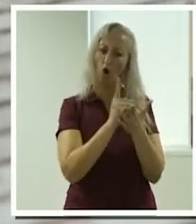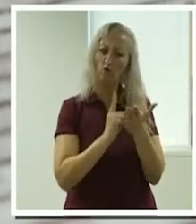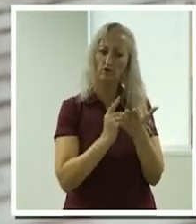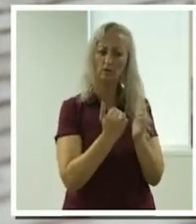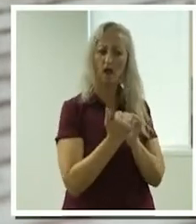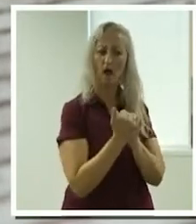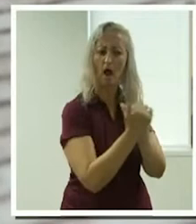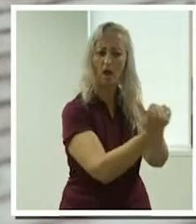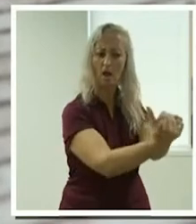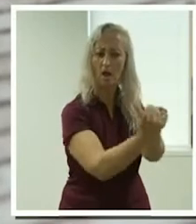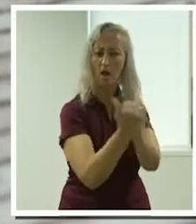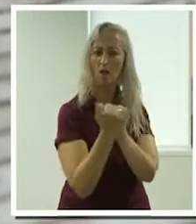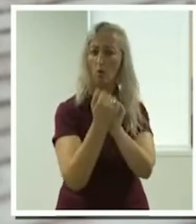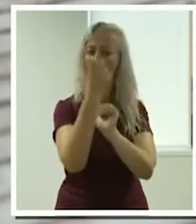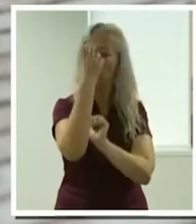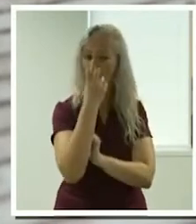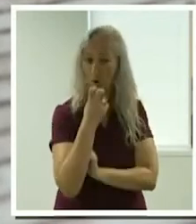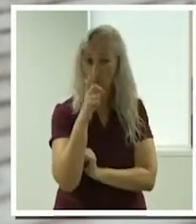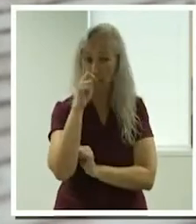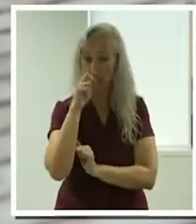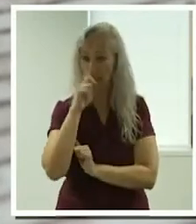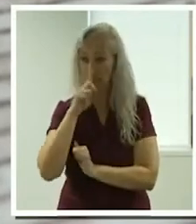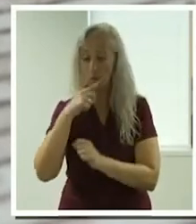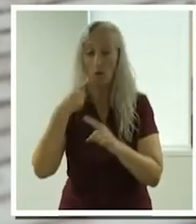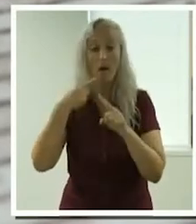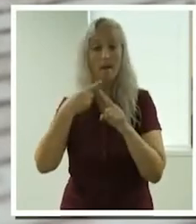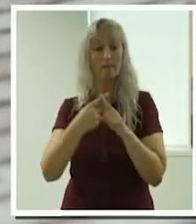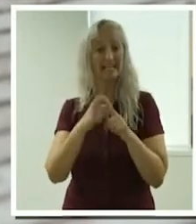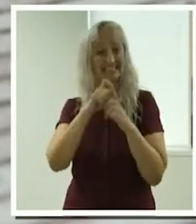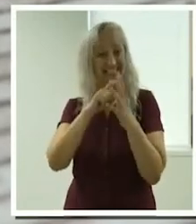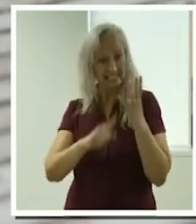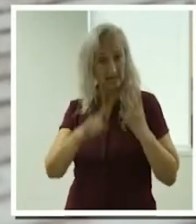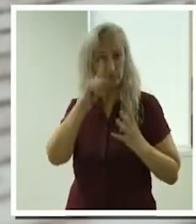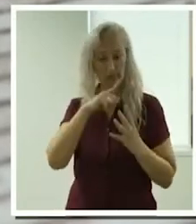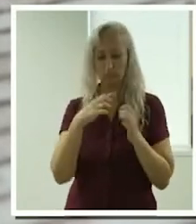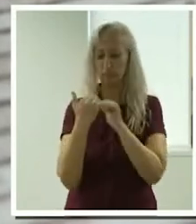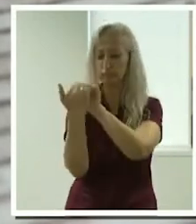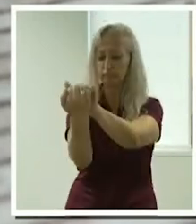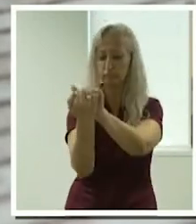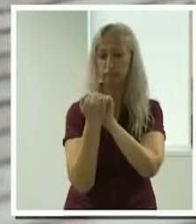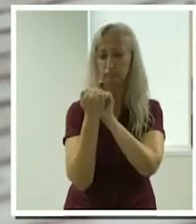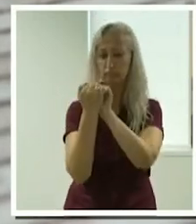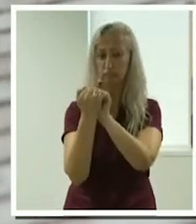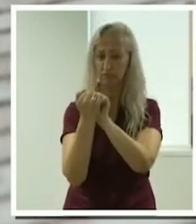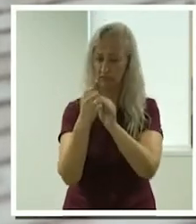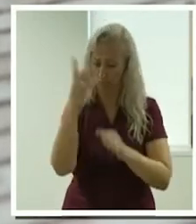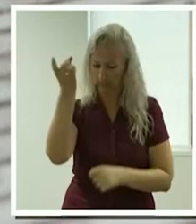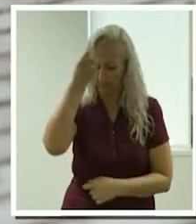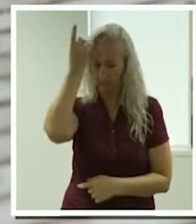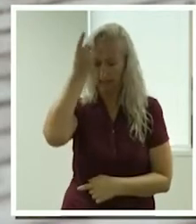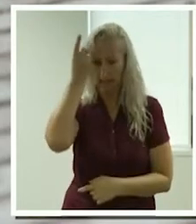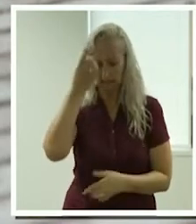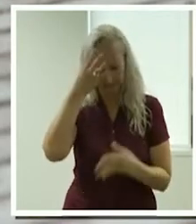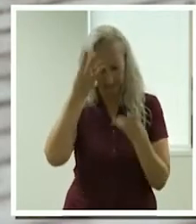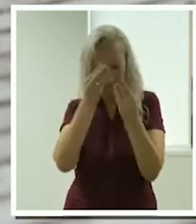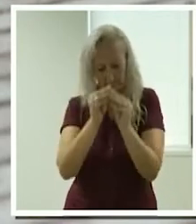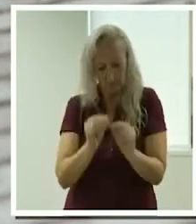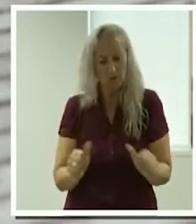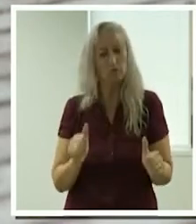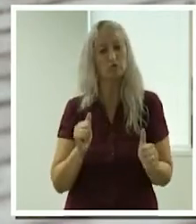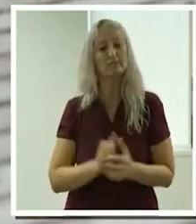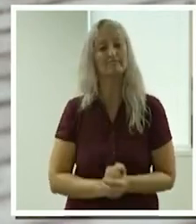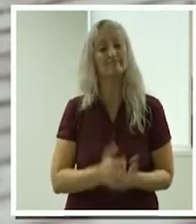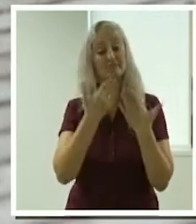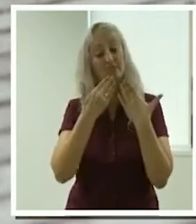population and people with a disability. So thank you for giving me the time to share some of what's been going on at Mabel